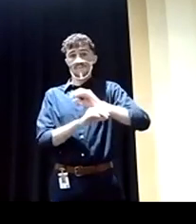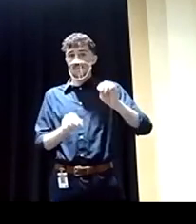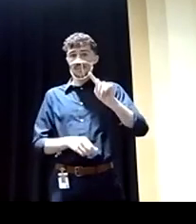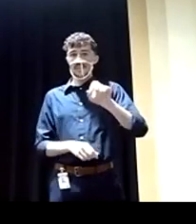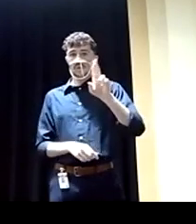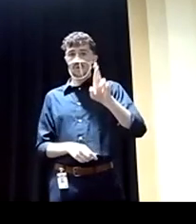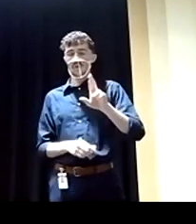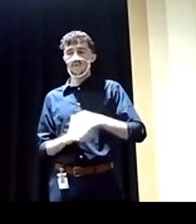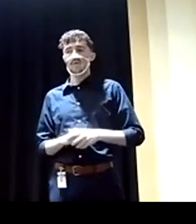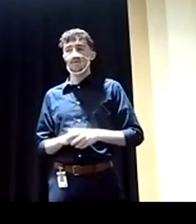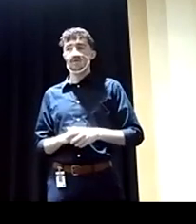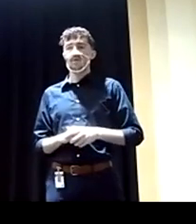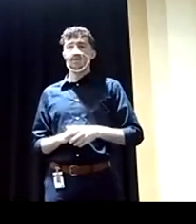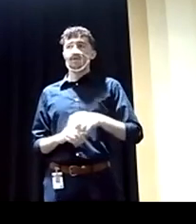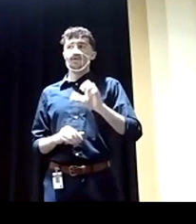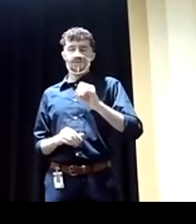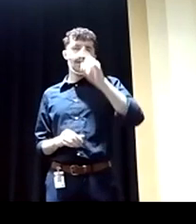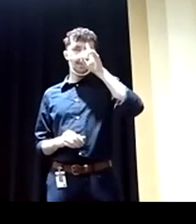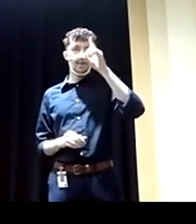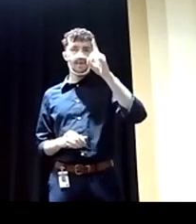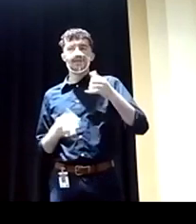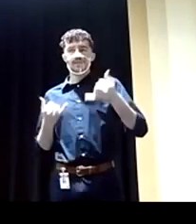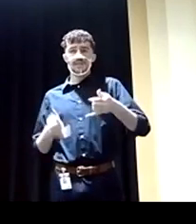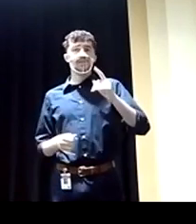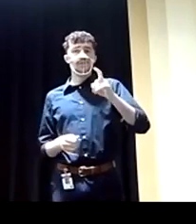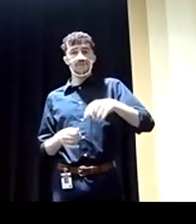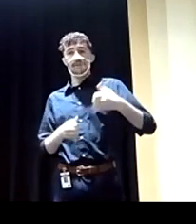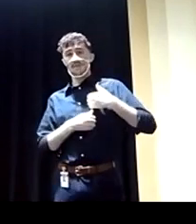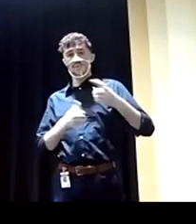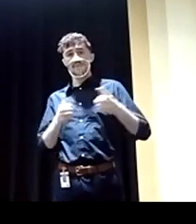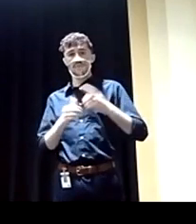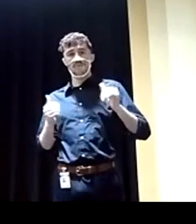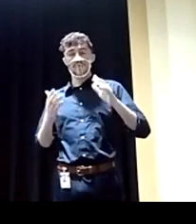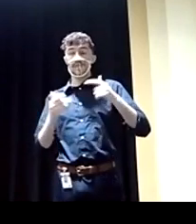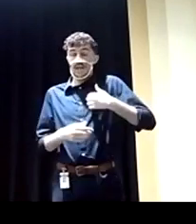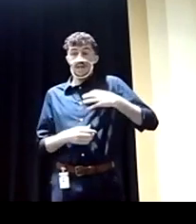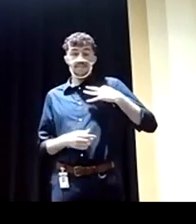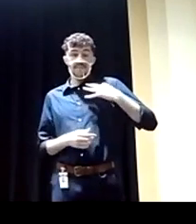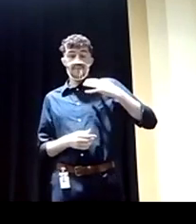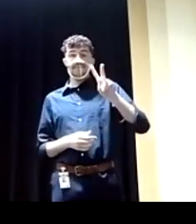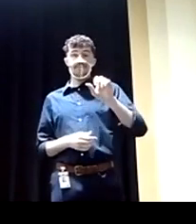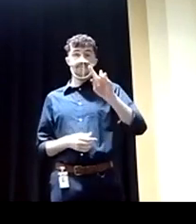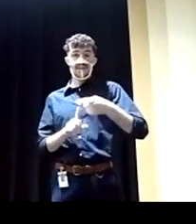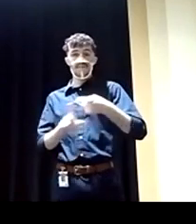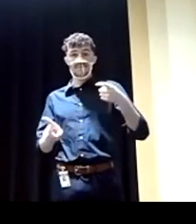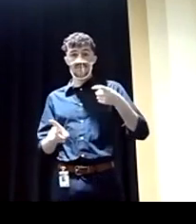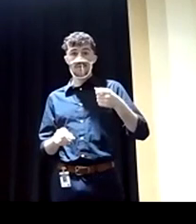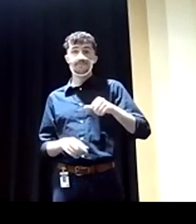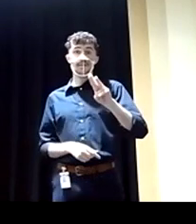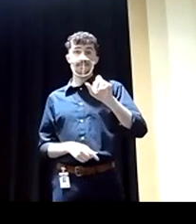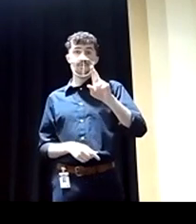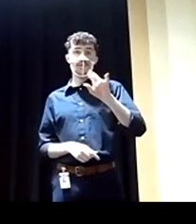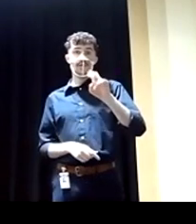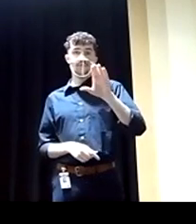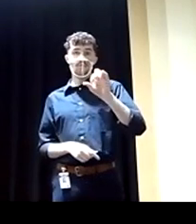simultaneously with a very military-first approach. And I'm a veteran of the United States Marine Corps. One of the things that you'll see